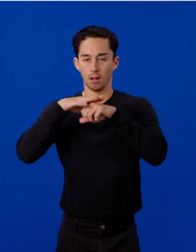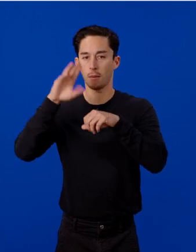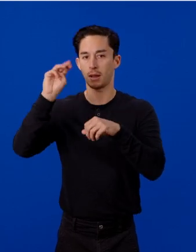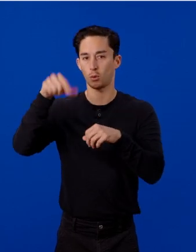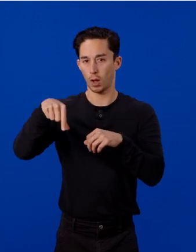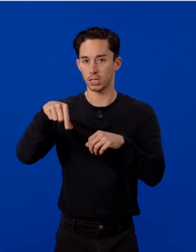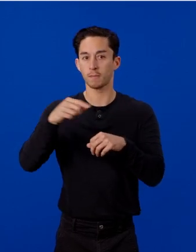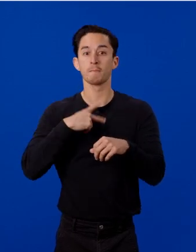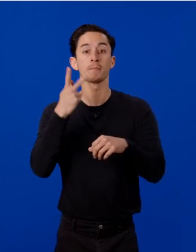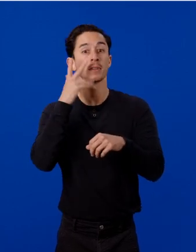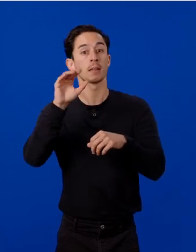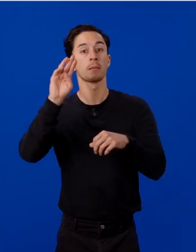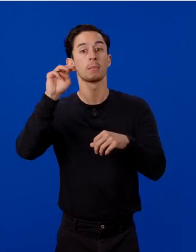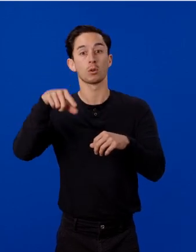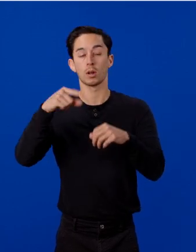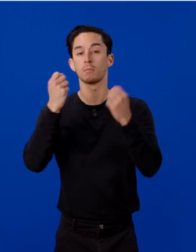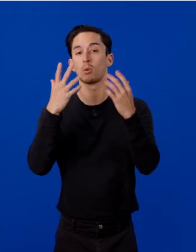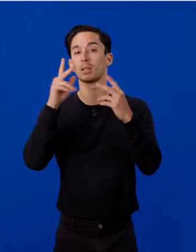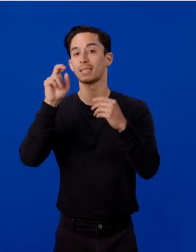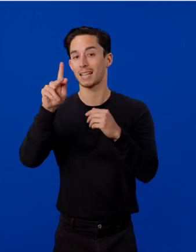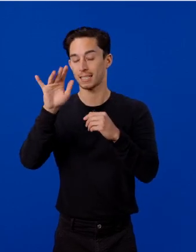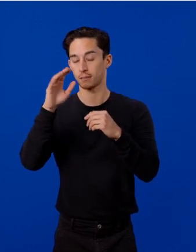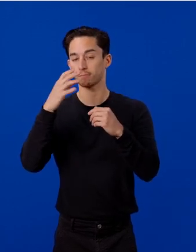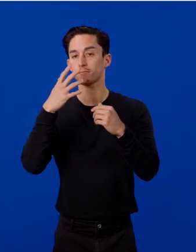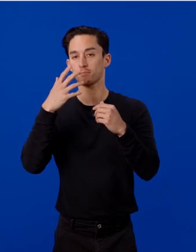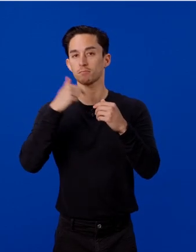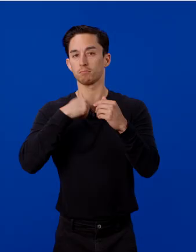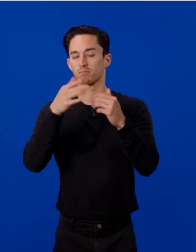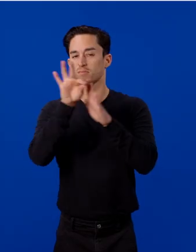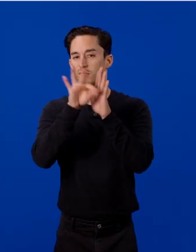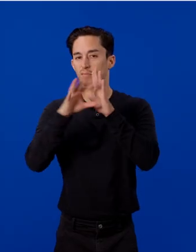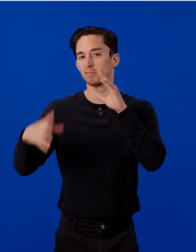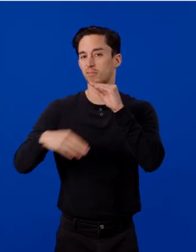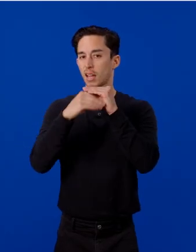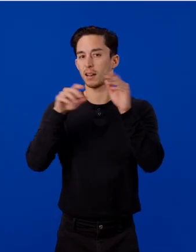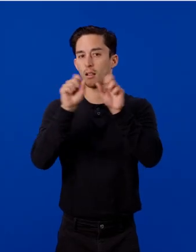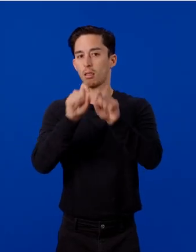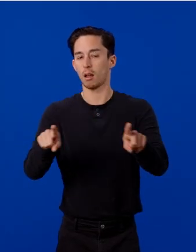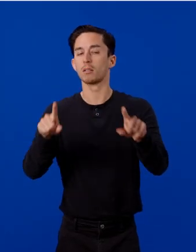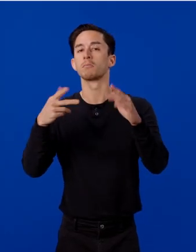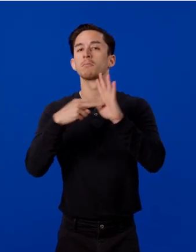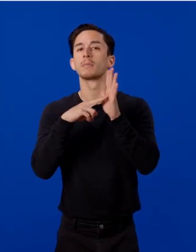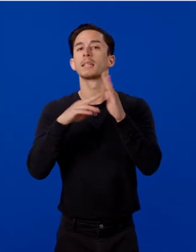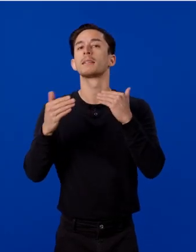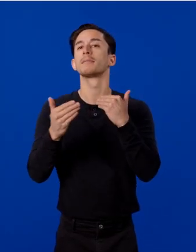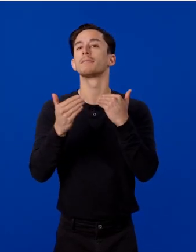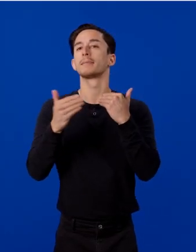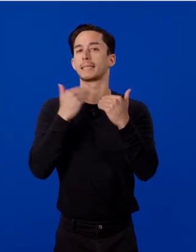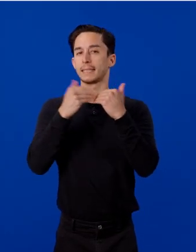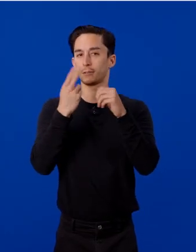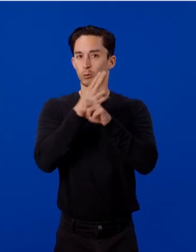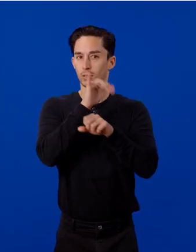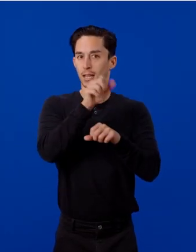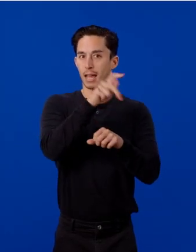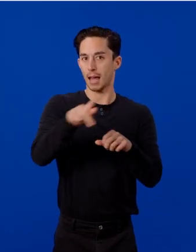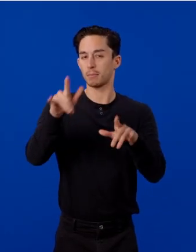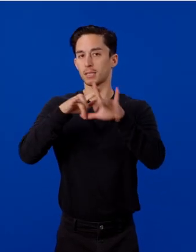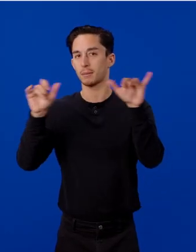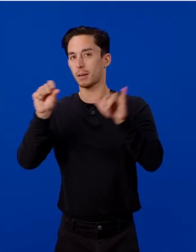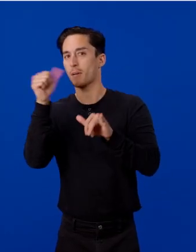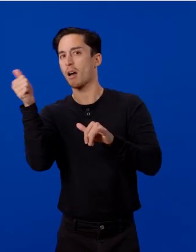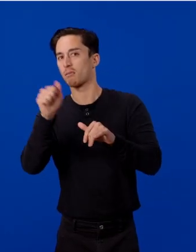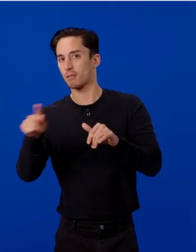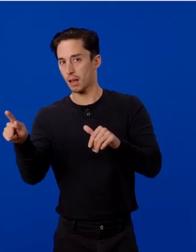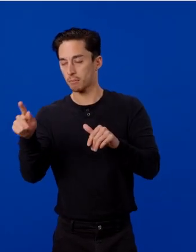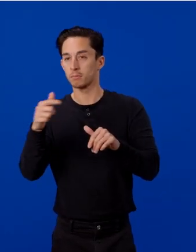MetaQuest multitasking feature at launch, which made it easy for my app to be used alongside other apps. The response completely exceeded my